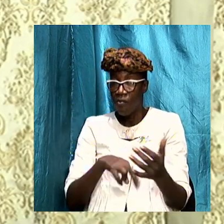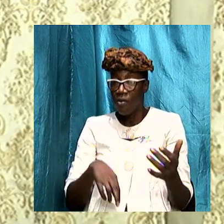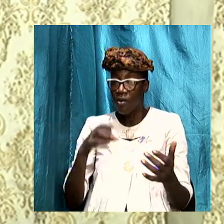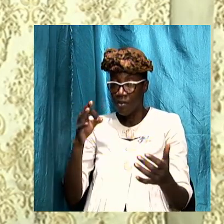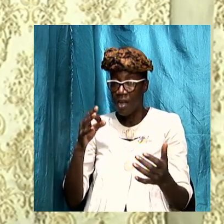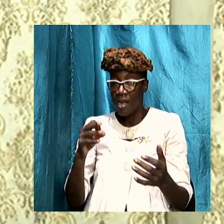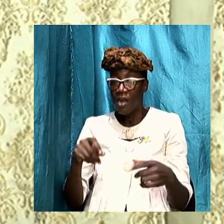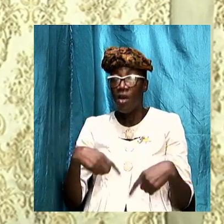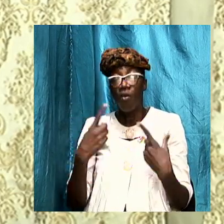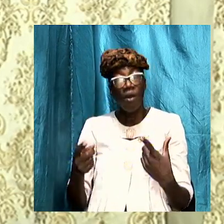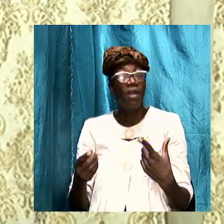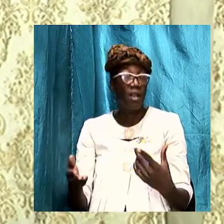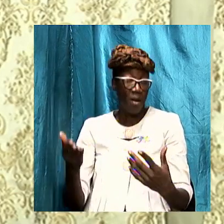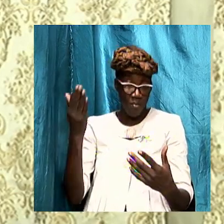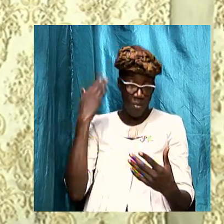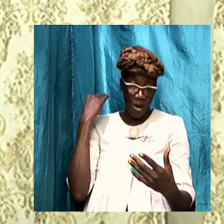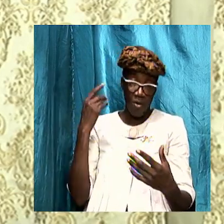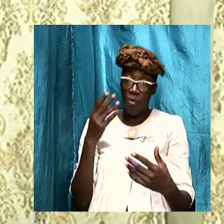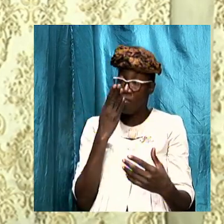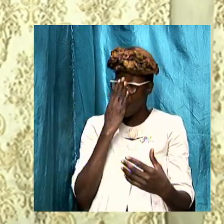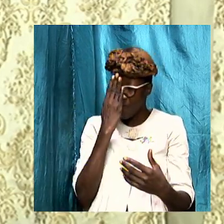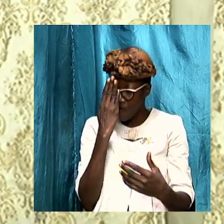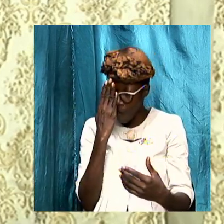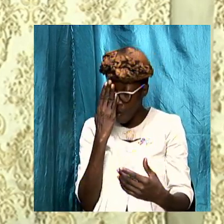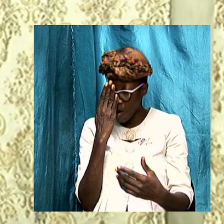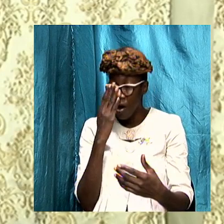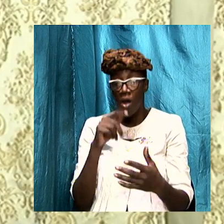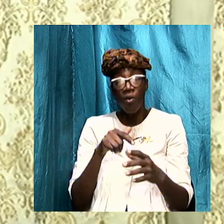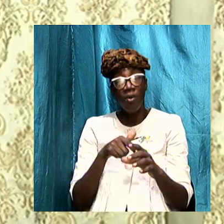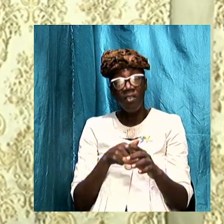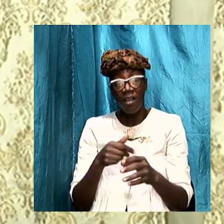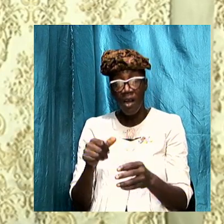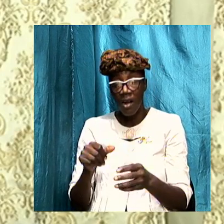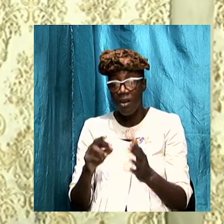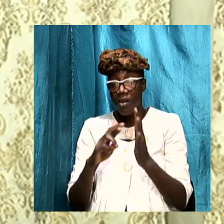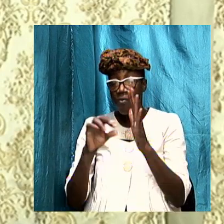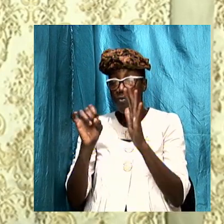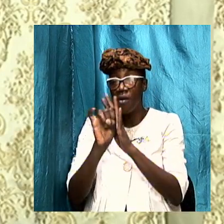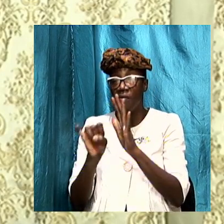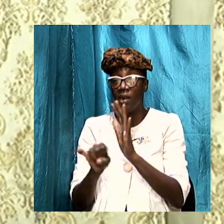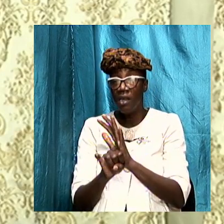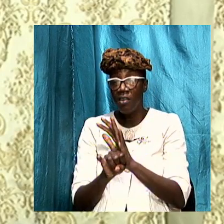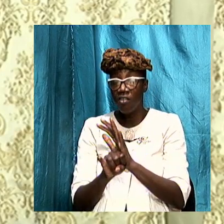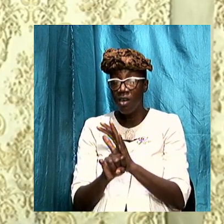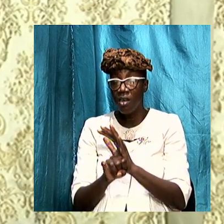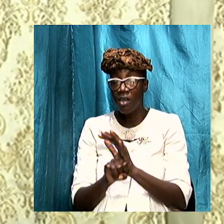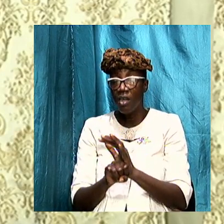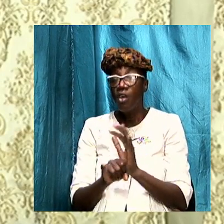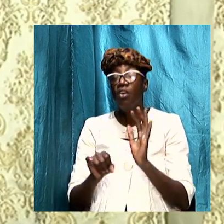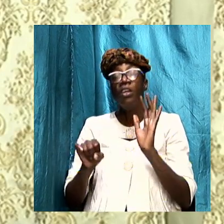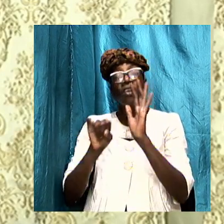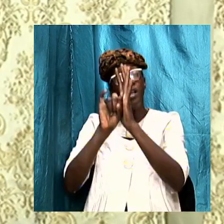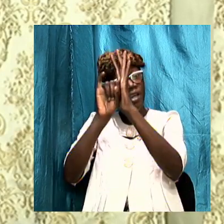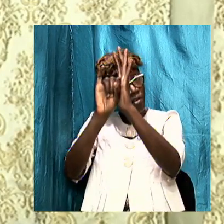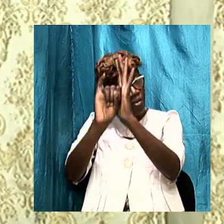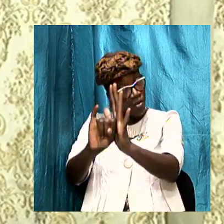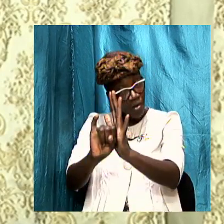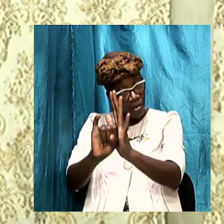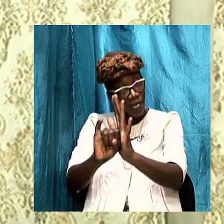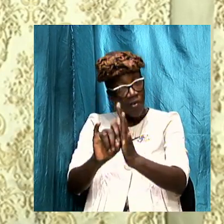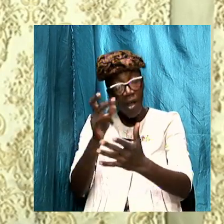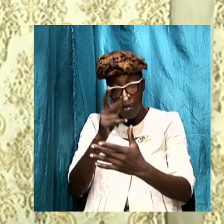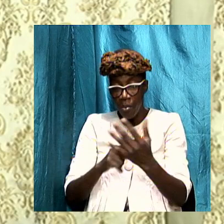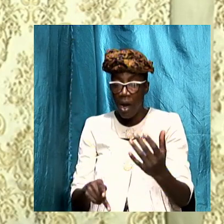before we jump into some things in Revelation still into the introductory part giving us a background